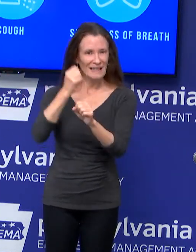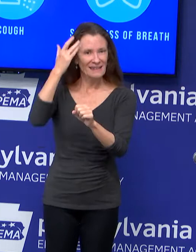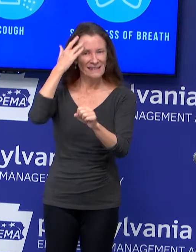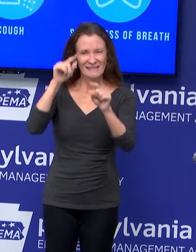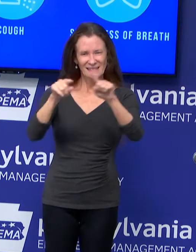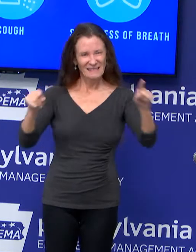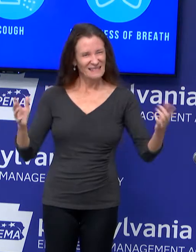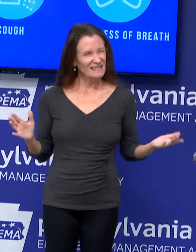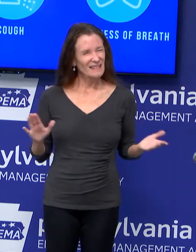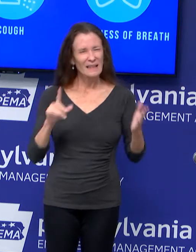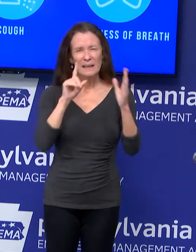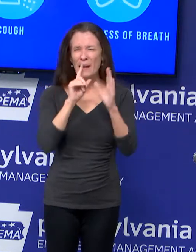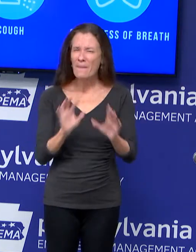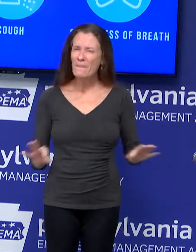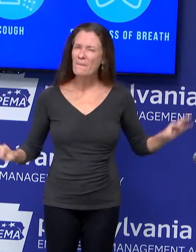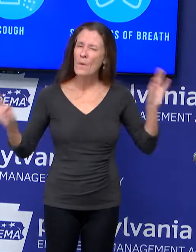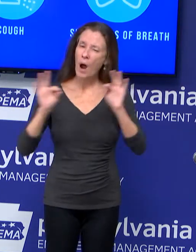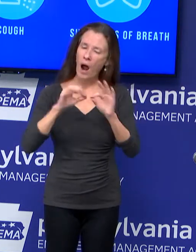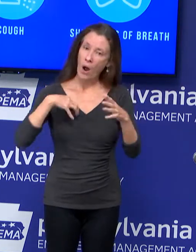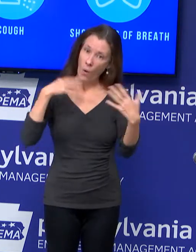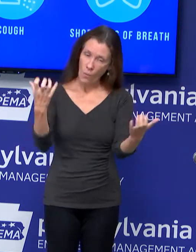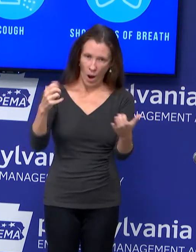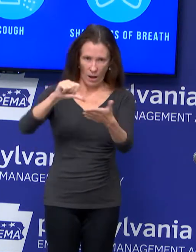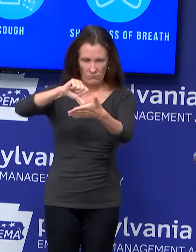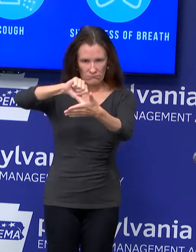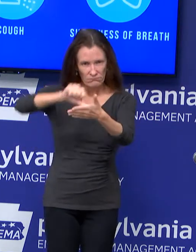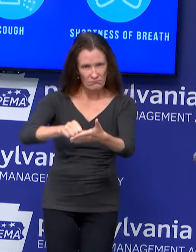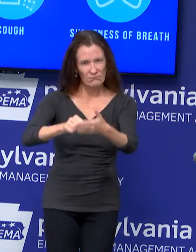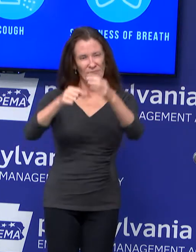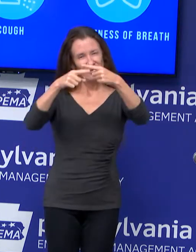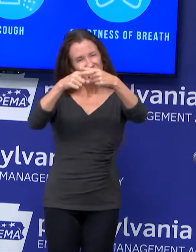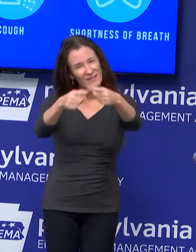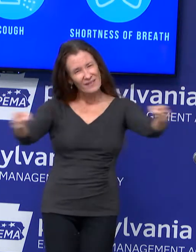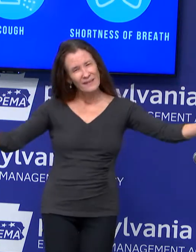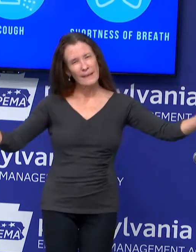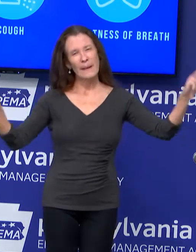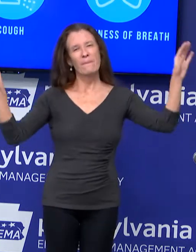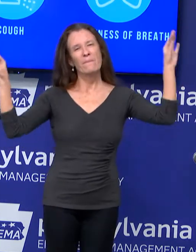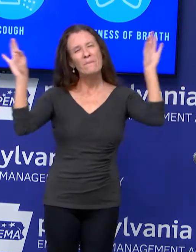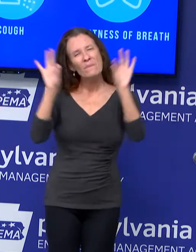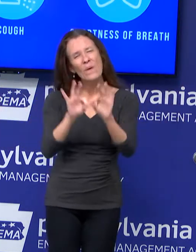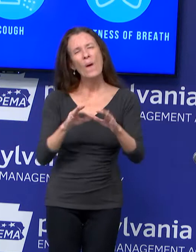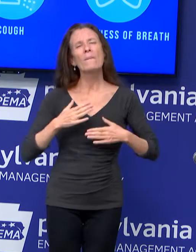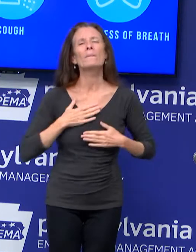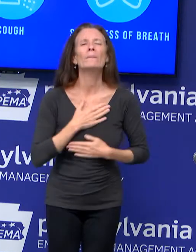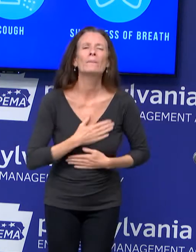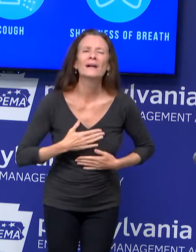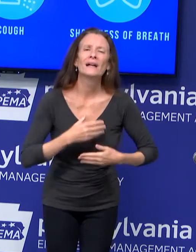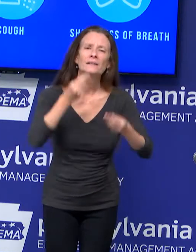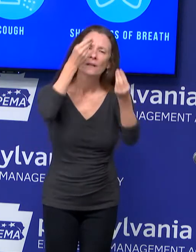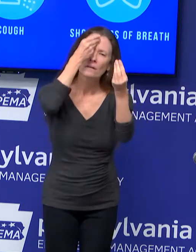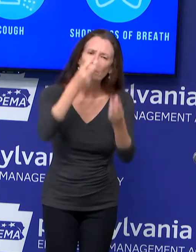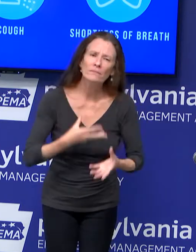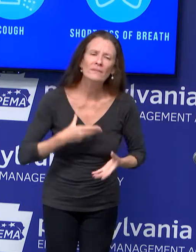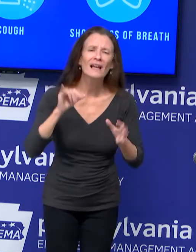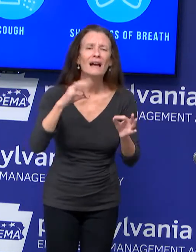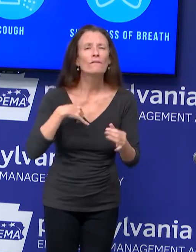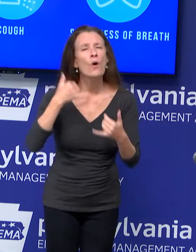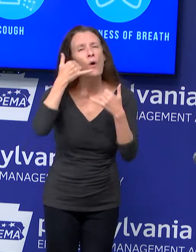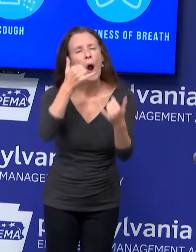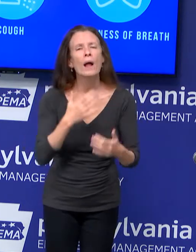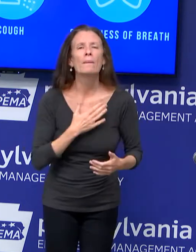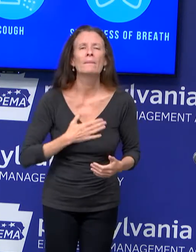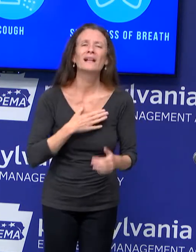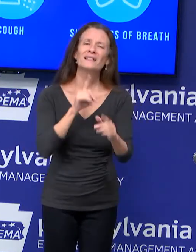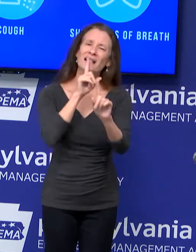absolutely critical this information is and how important it is for people to answer the call, to